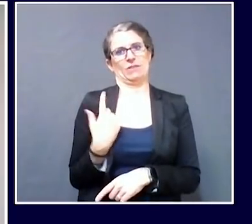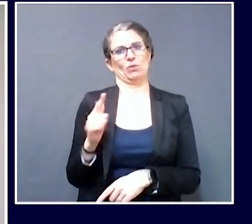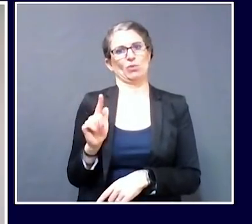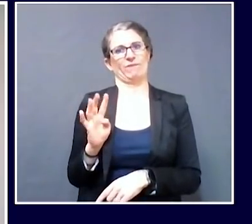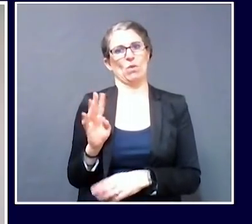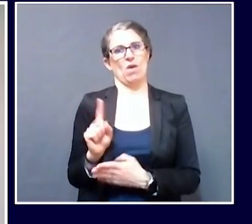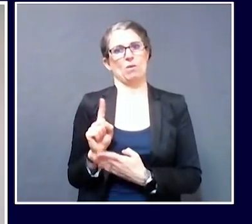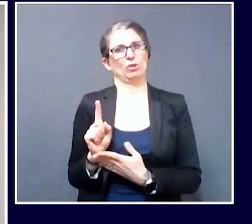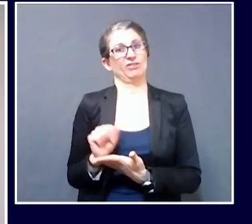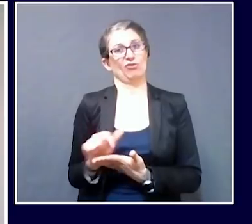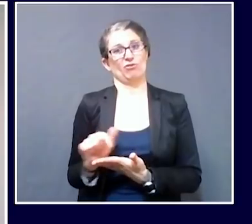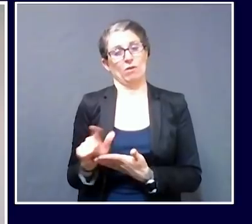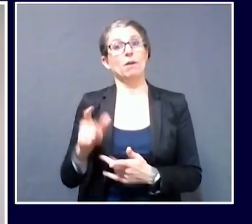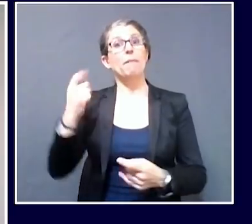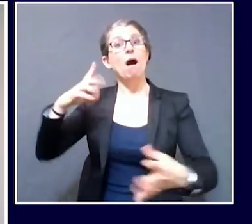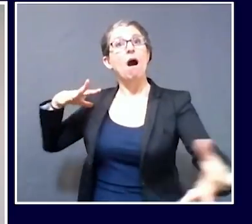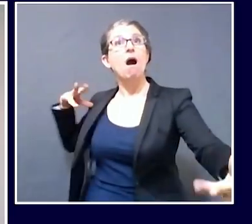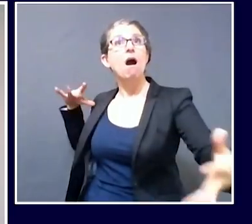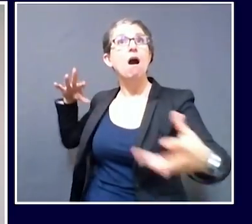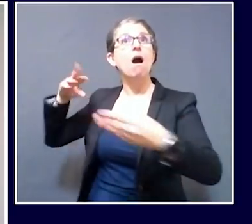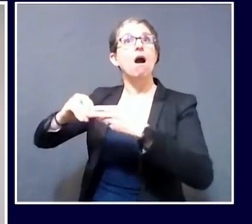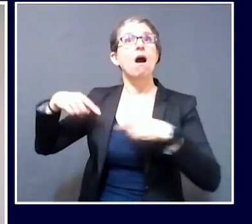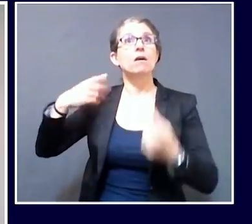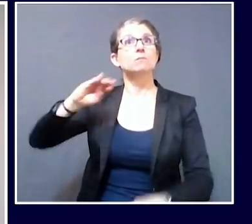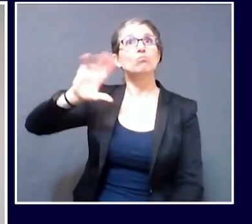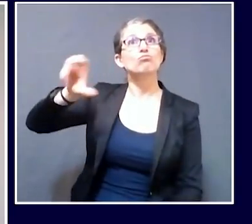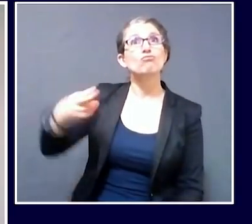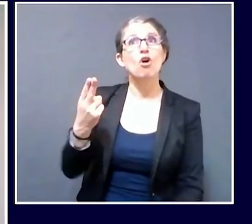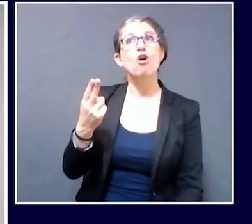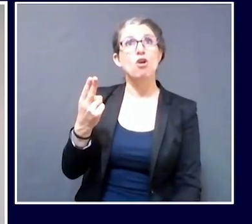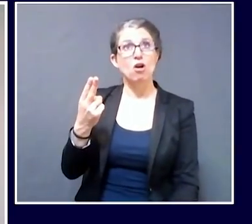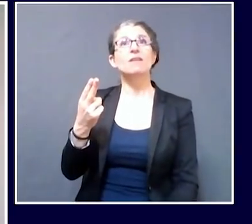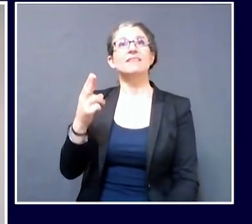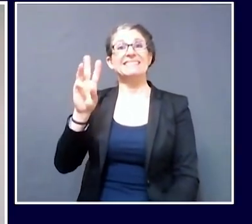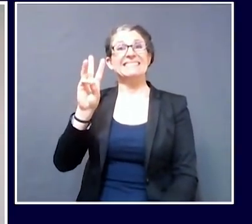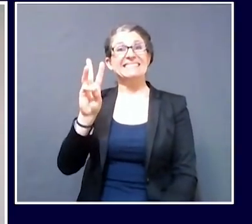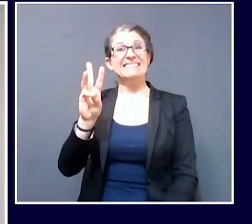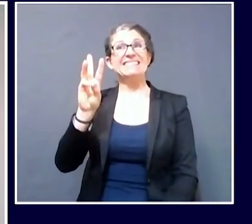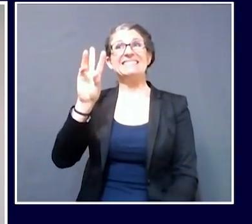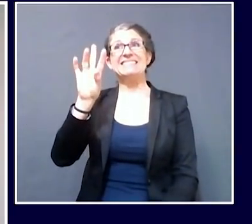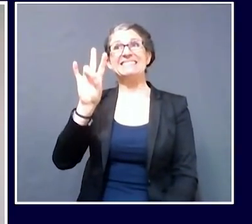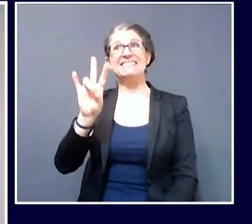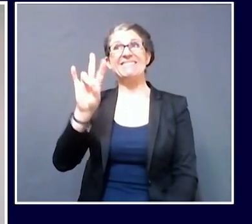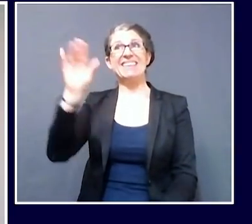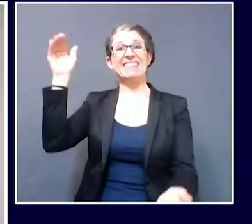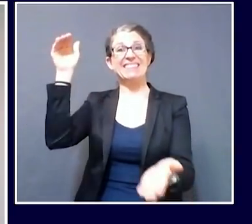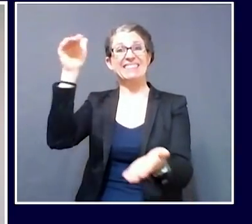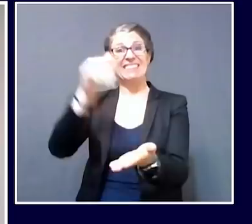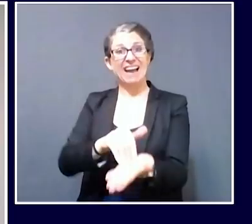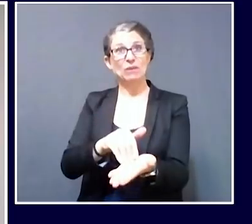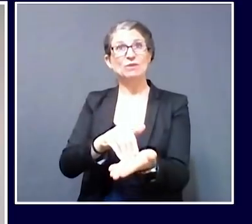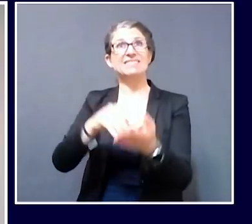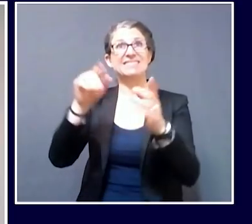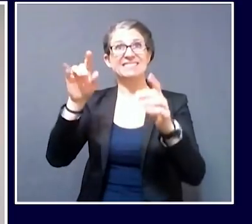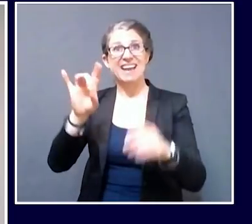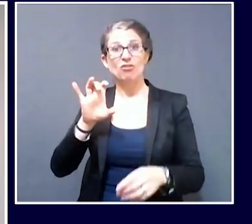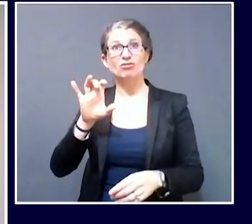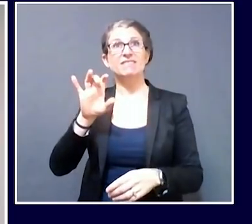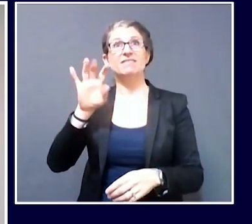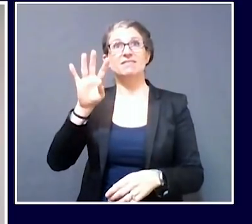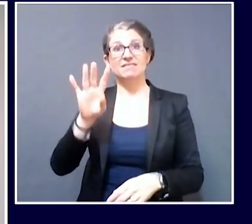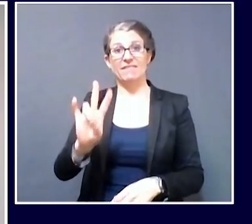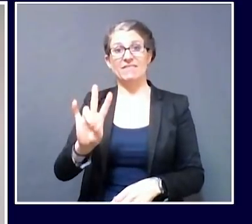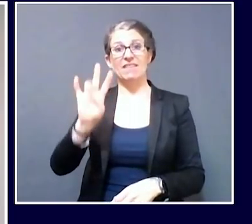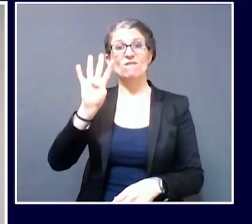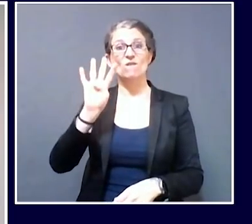,874 total tests for COVID-19 that have been conducted. But the